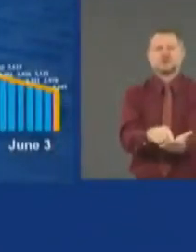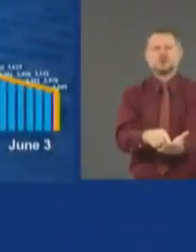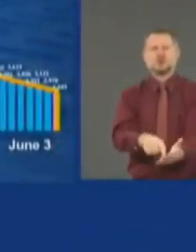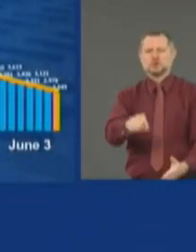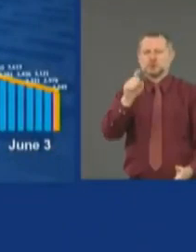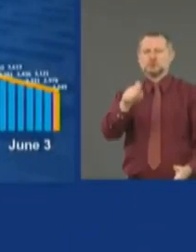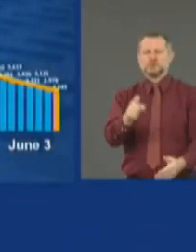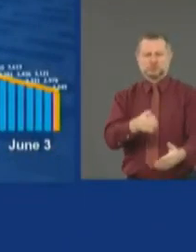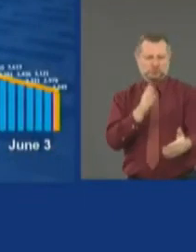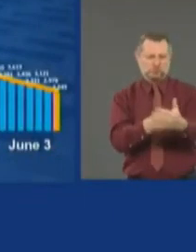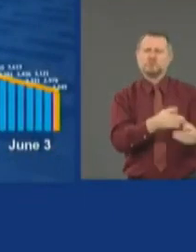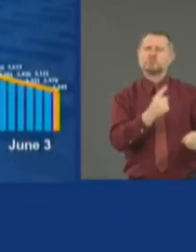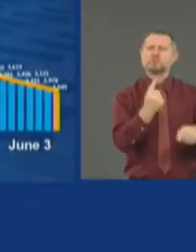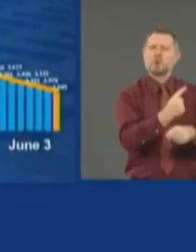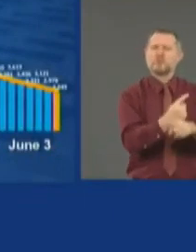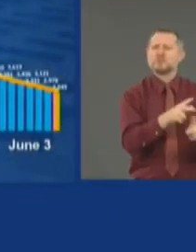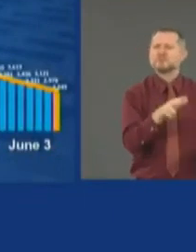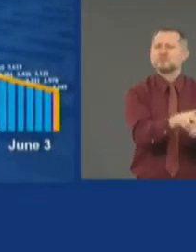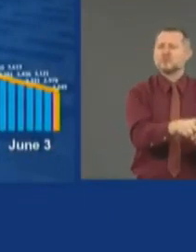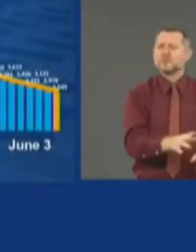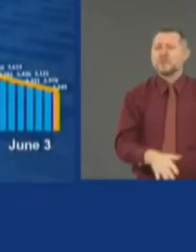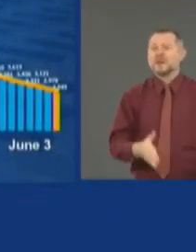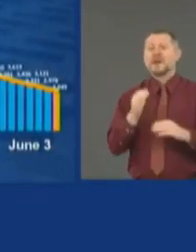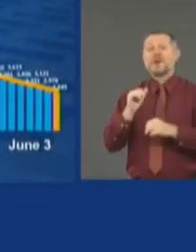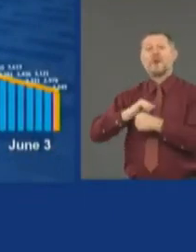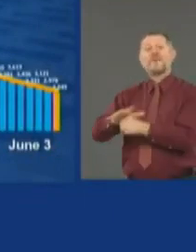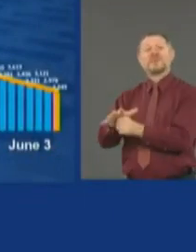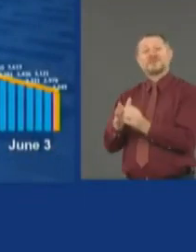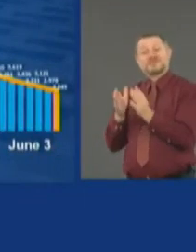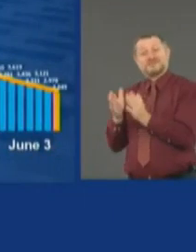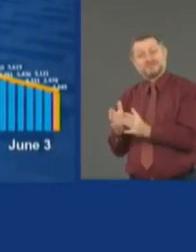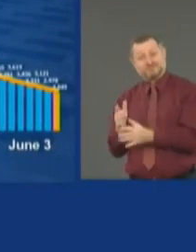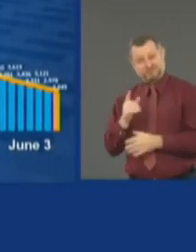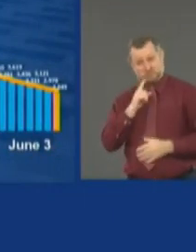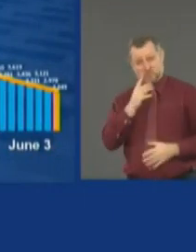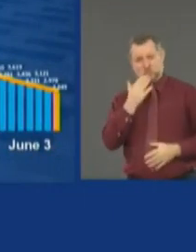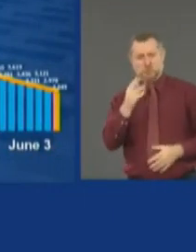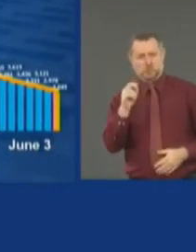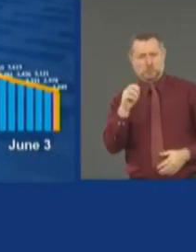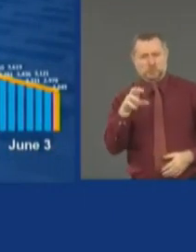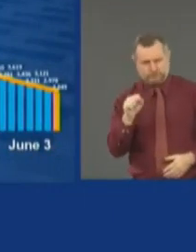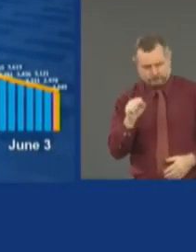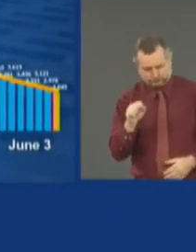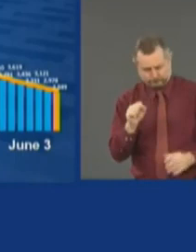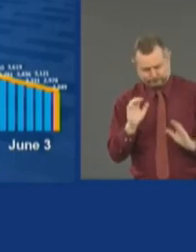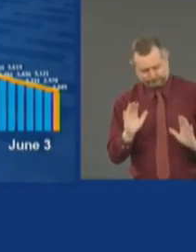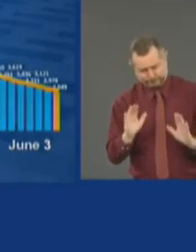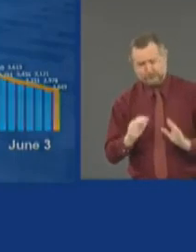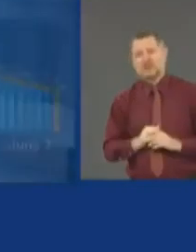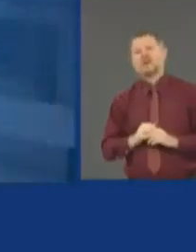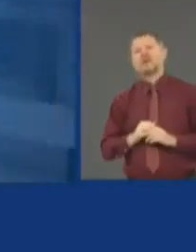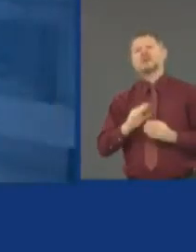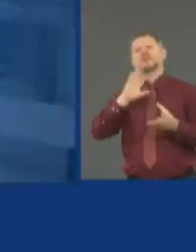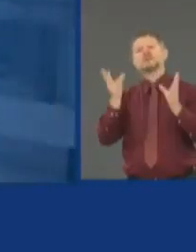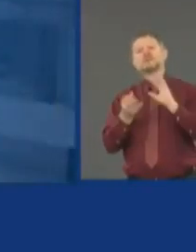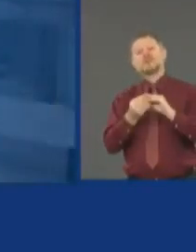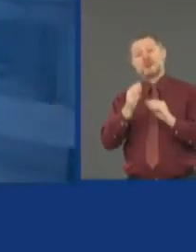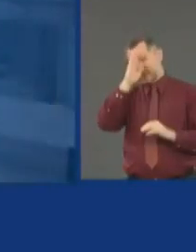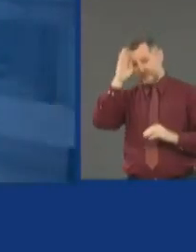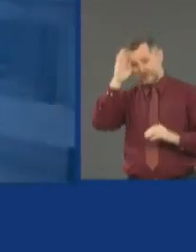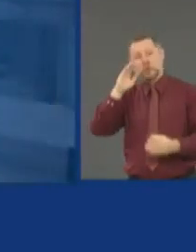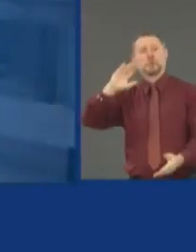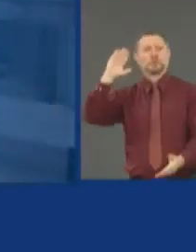front, good news, continued good news. Total number of hospitalizations are down.